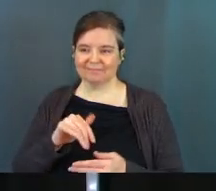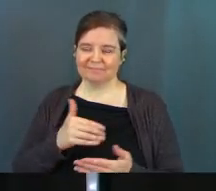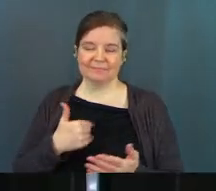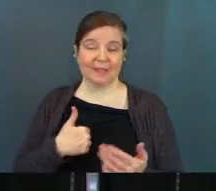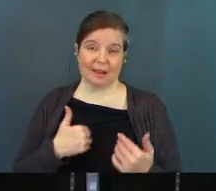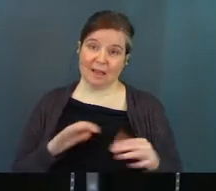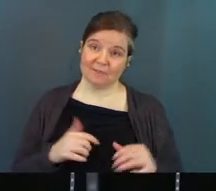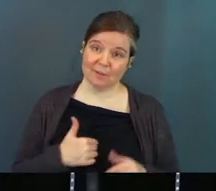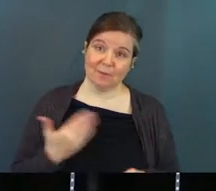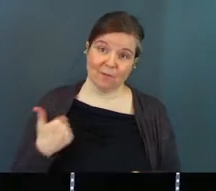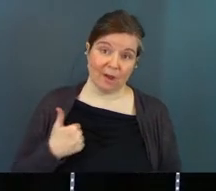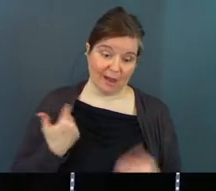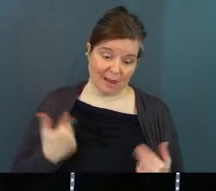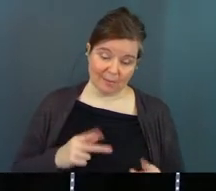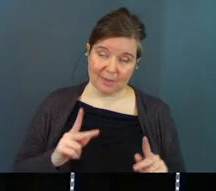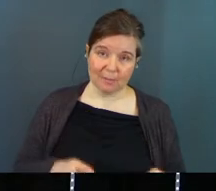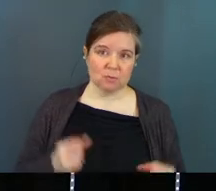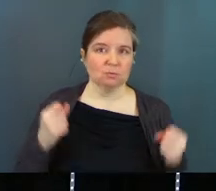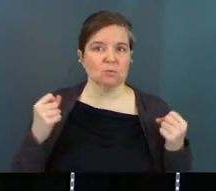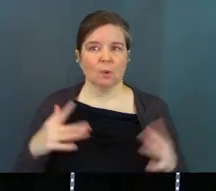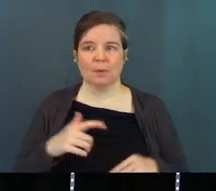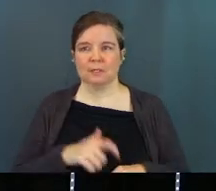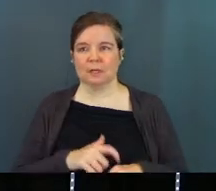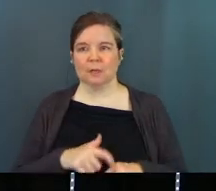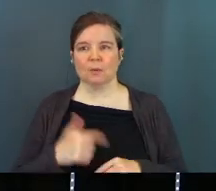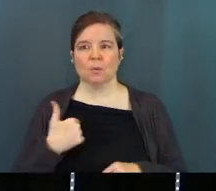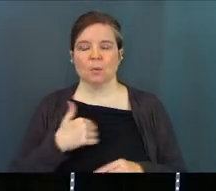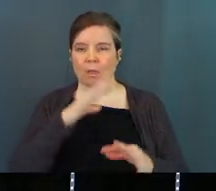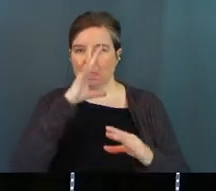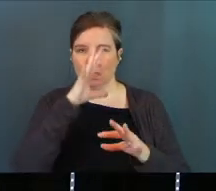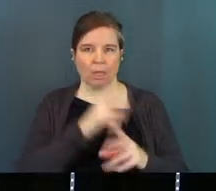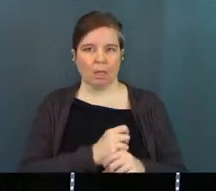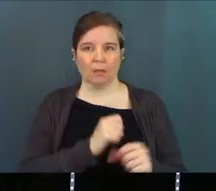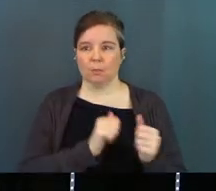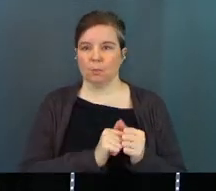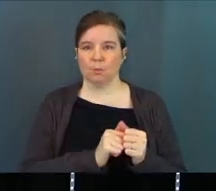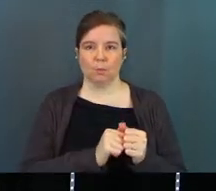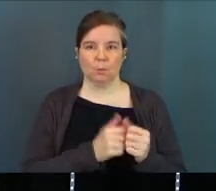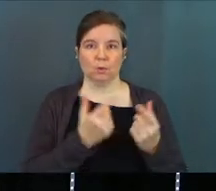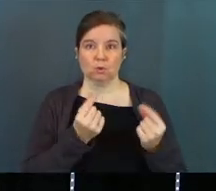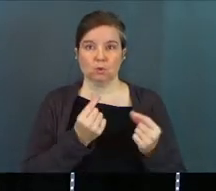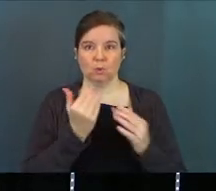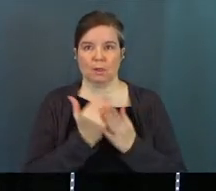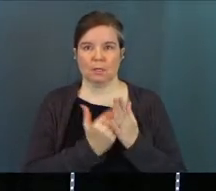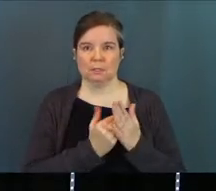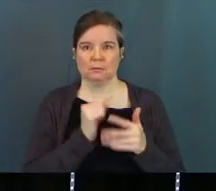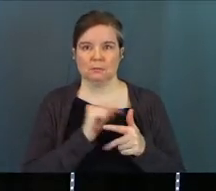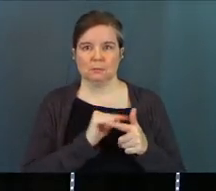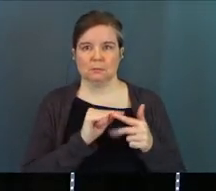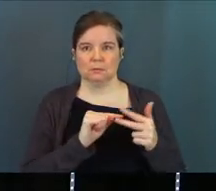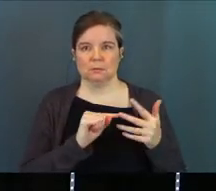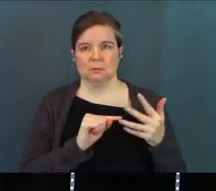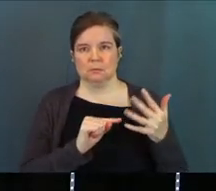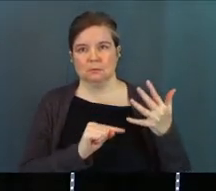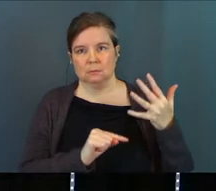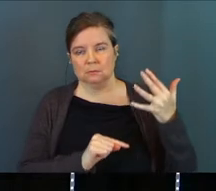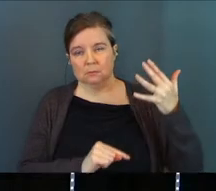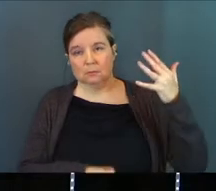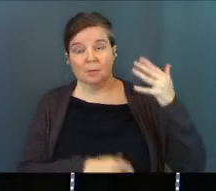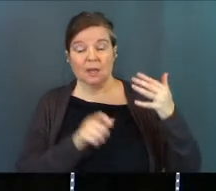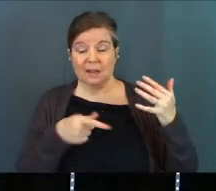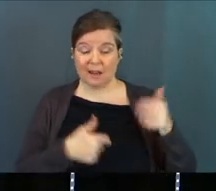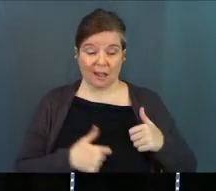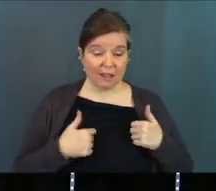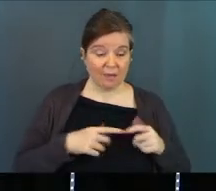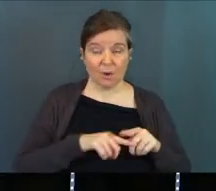I've done this before. I am this person. So many times we get caught up with the to-do lists. You know what I'm saying? The to-do lists of not